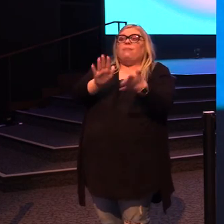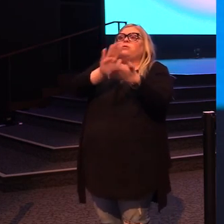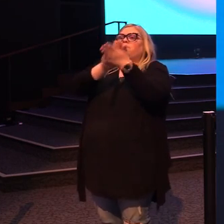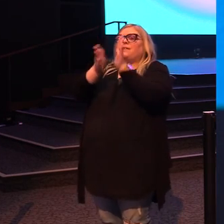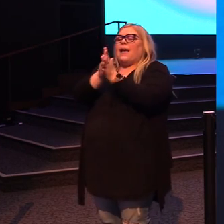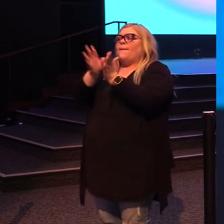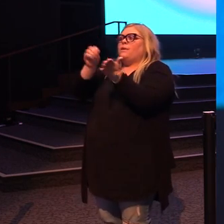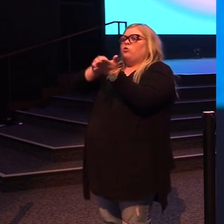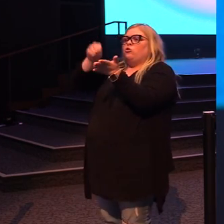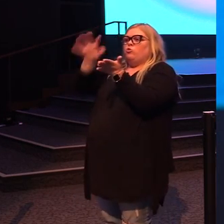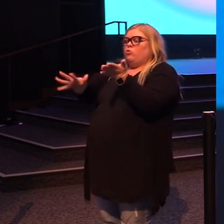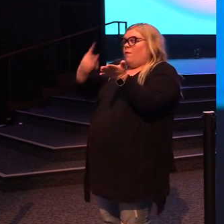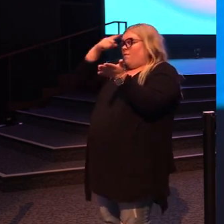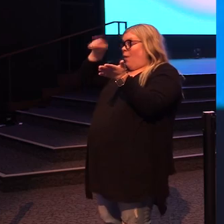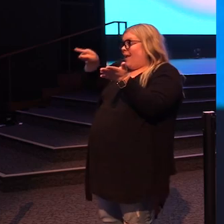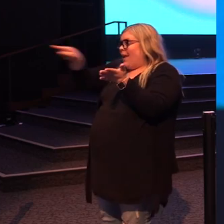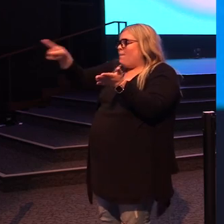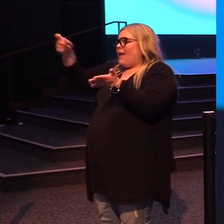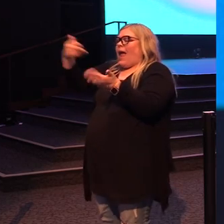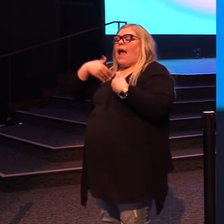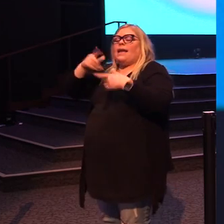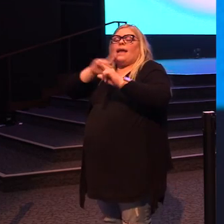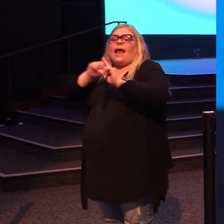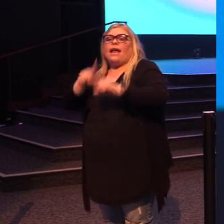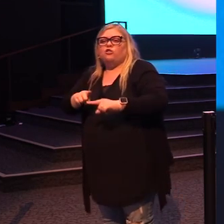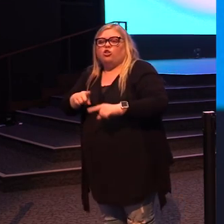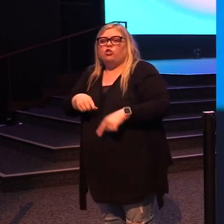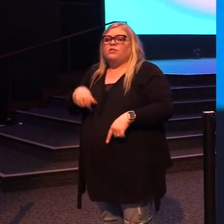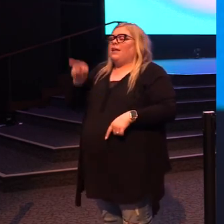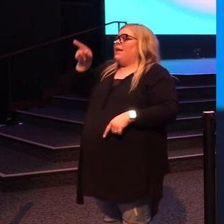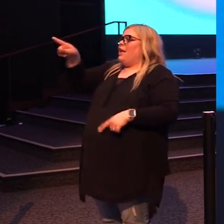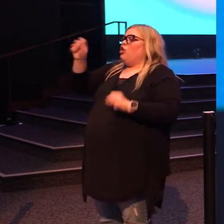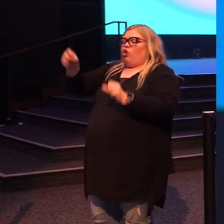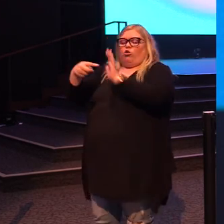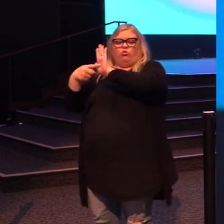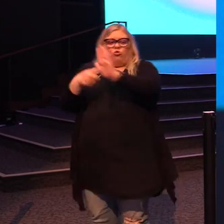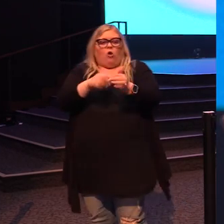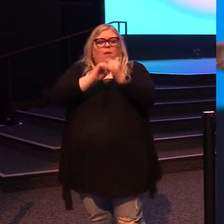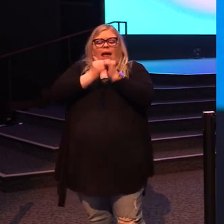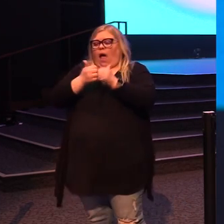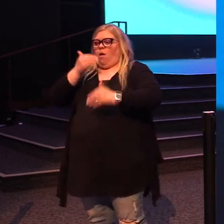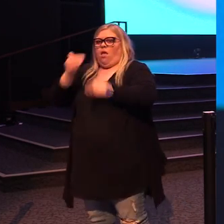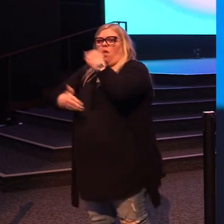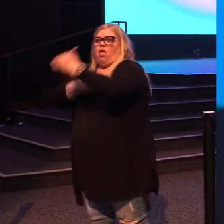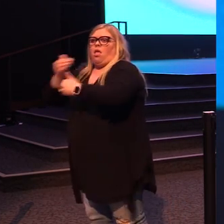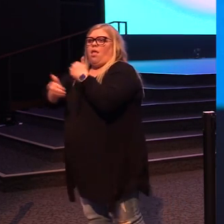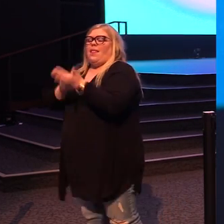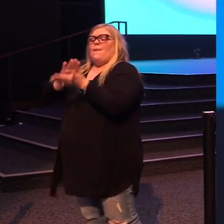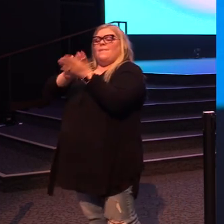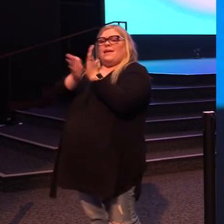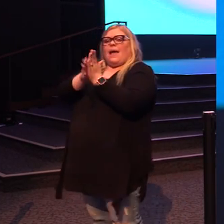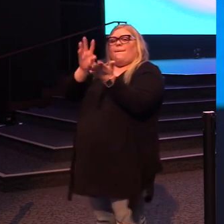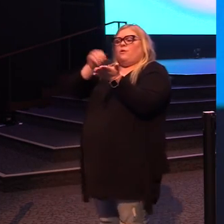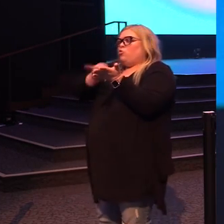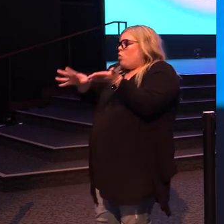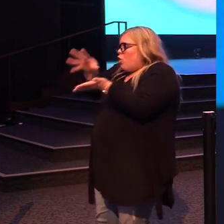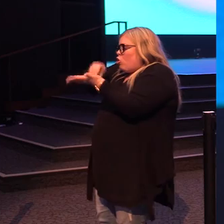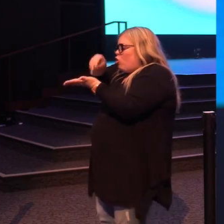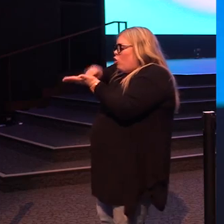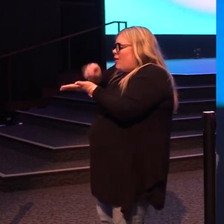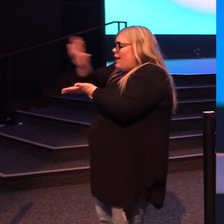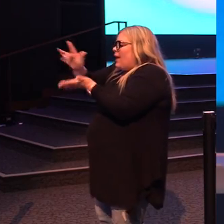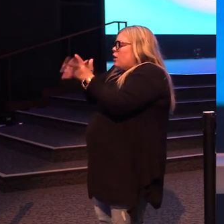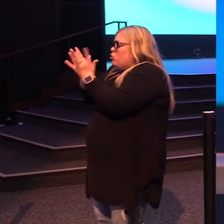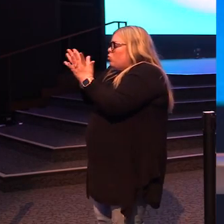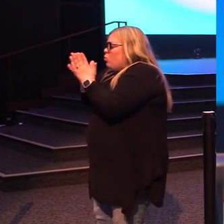who had the answers. They became a student of the one who could show them the way. They became a student of His words and